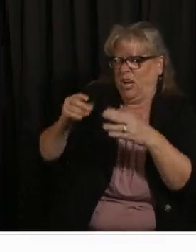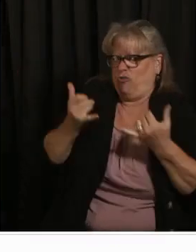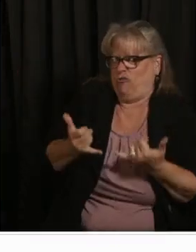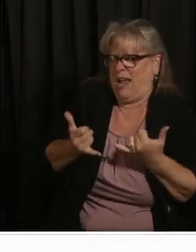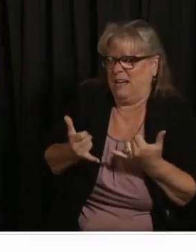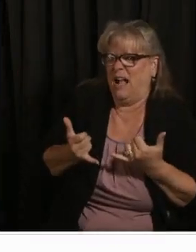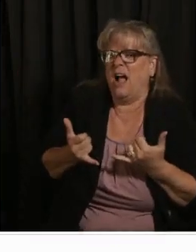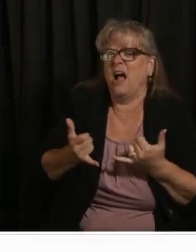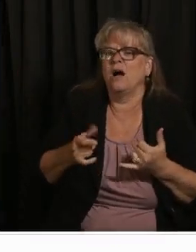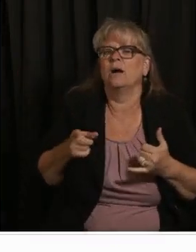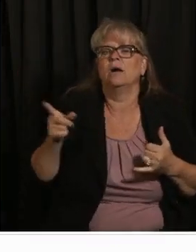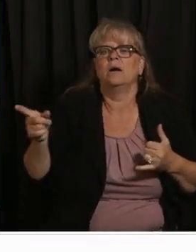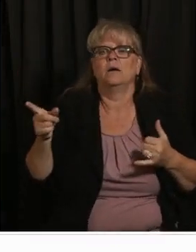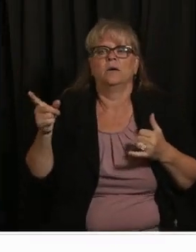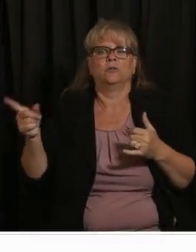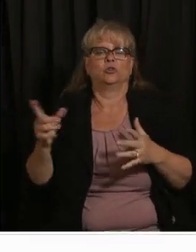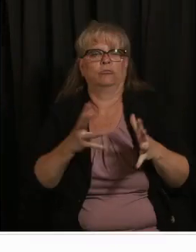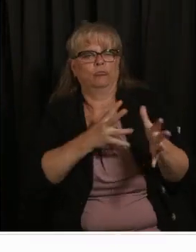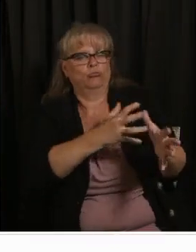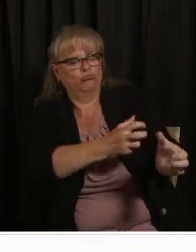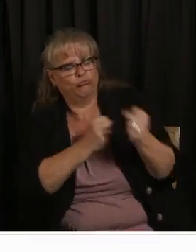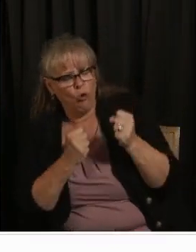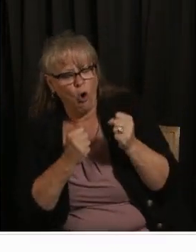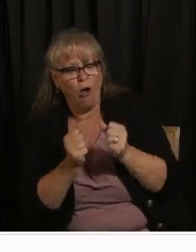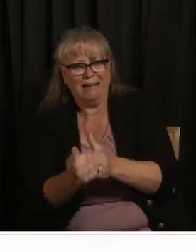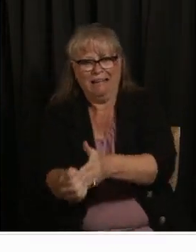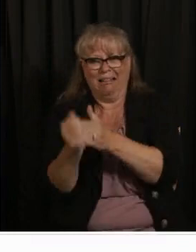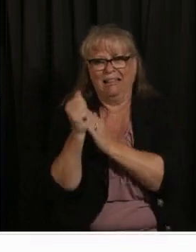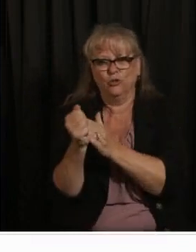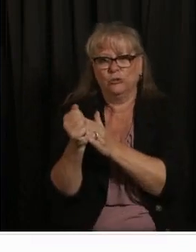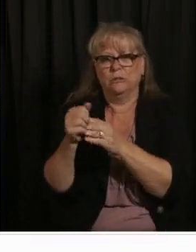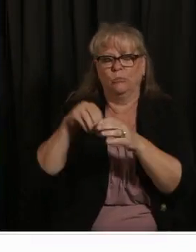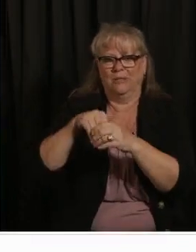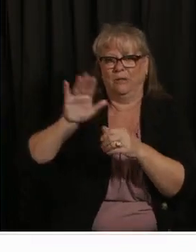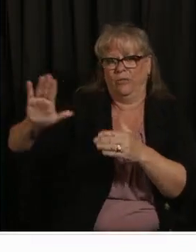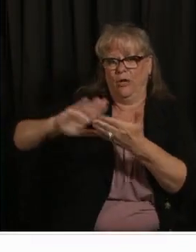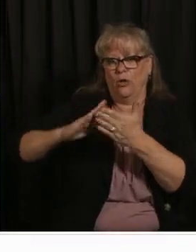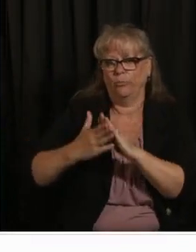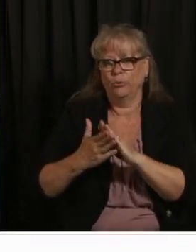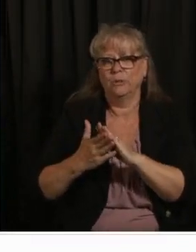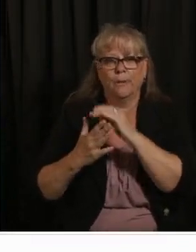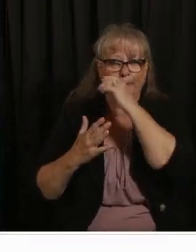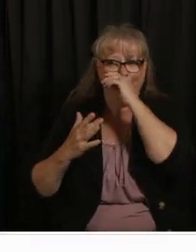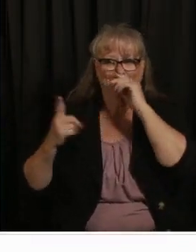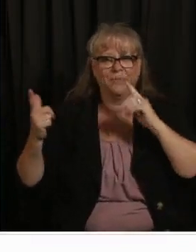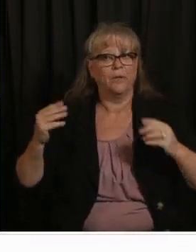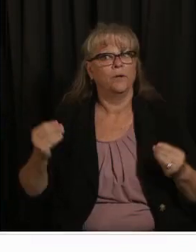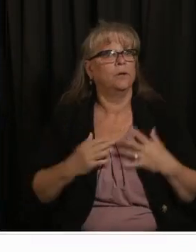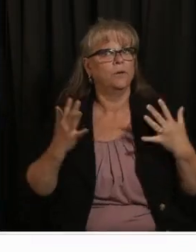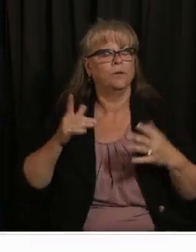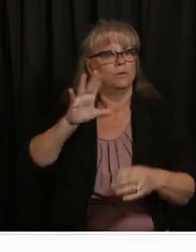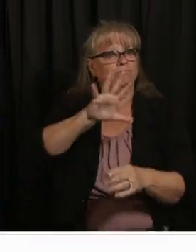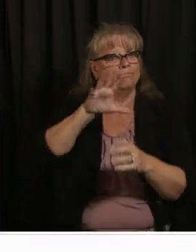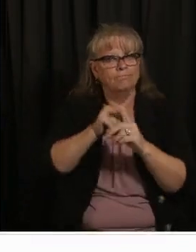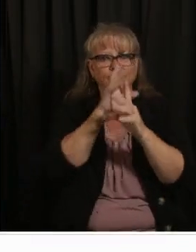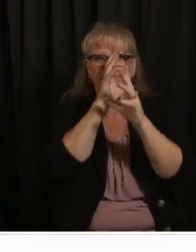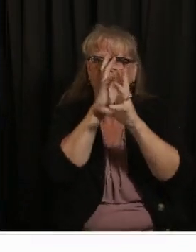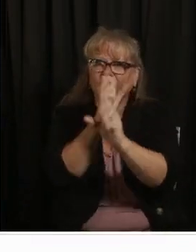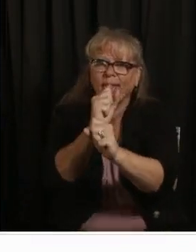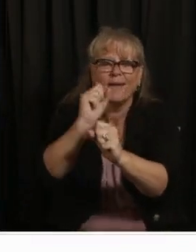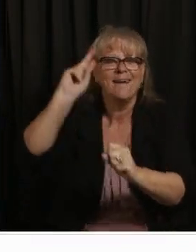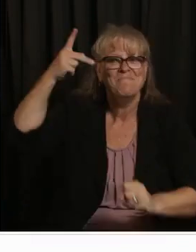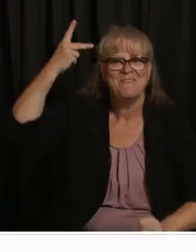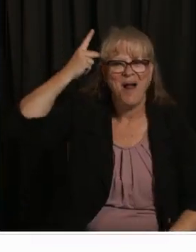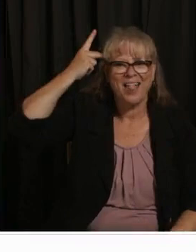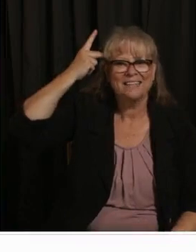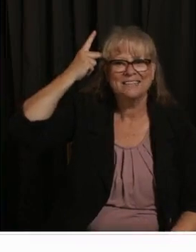in her school in her community and she even aspires to enter the political arena in the future so we may see more of Brady